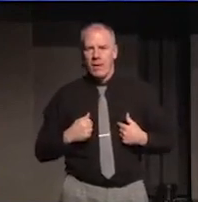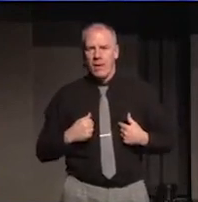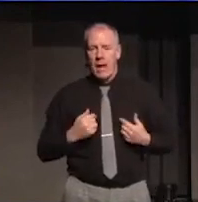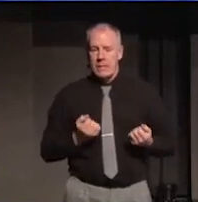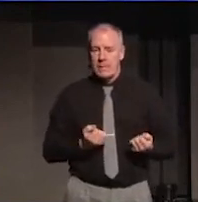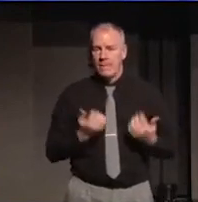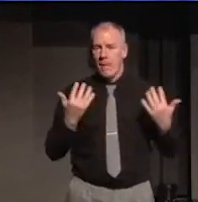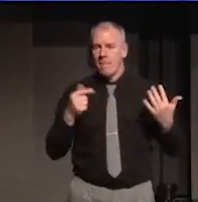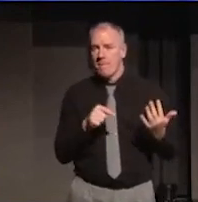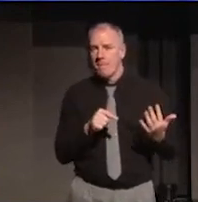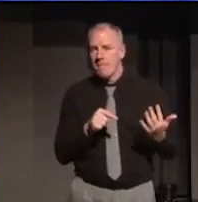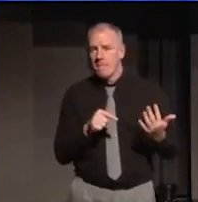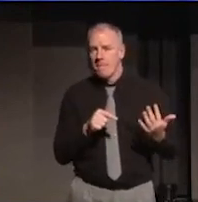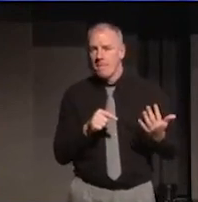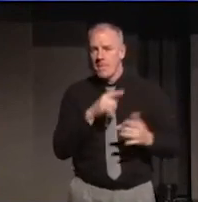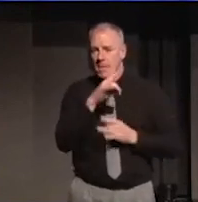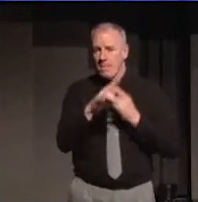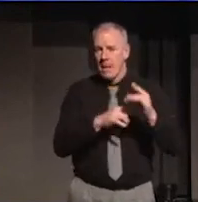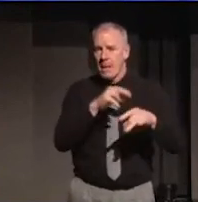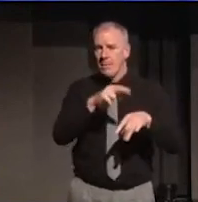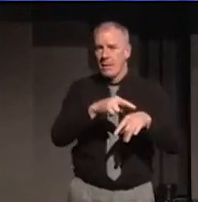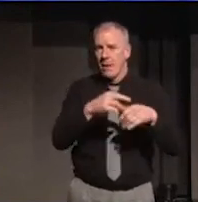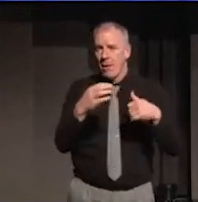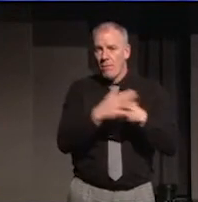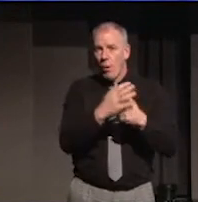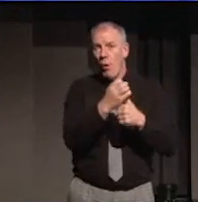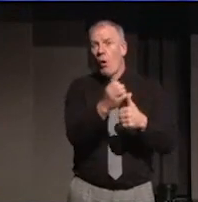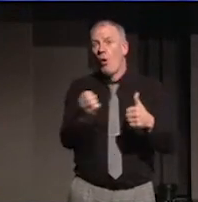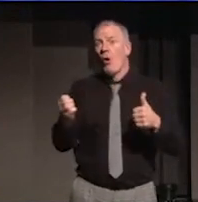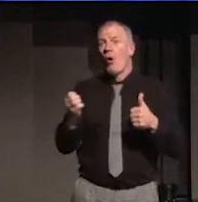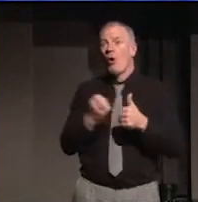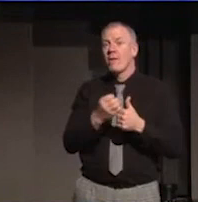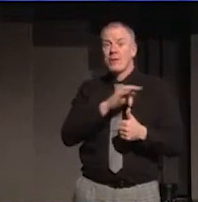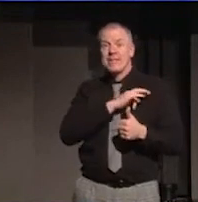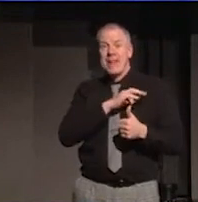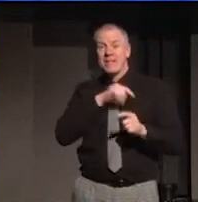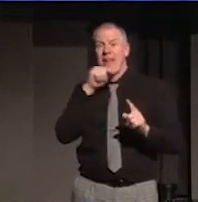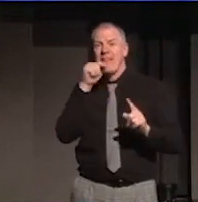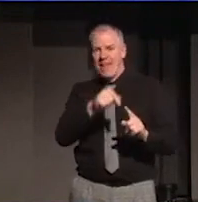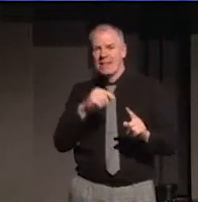to give up to make things better for others and ourselves.